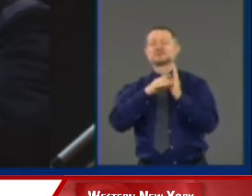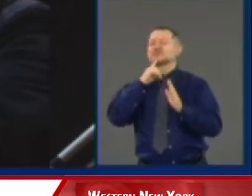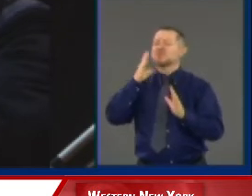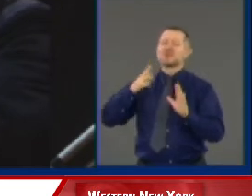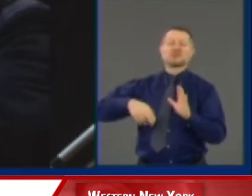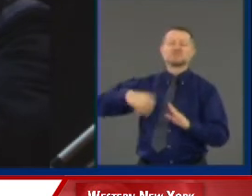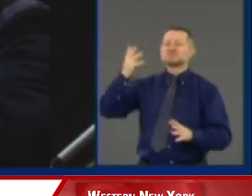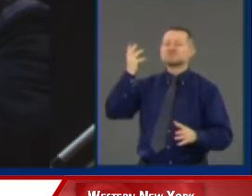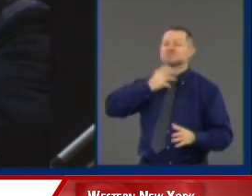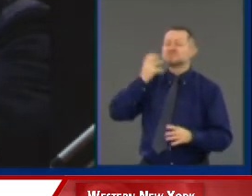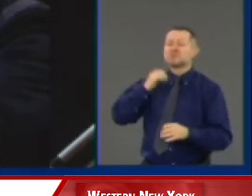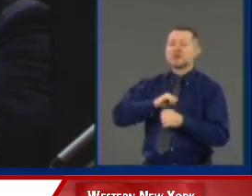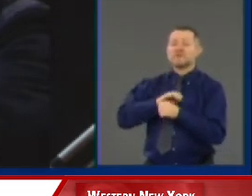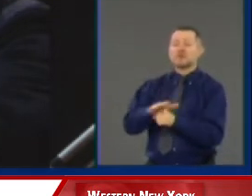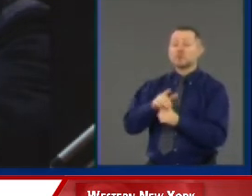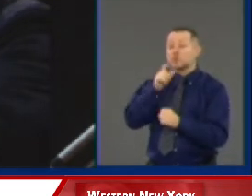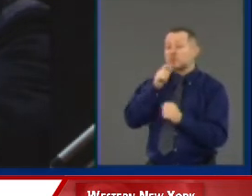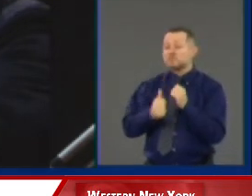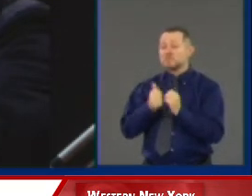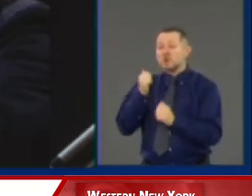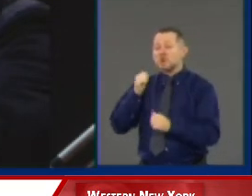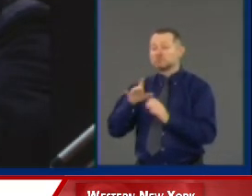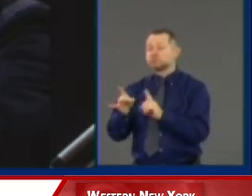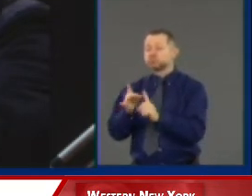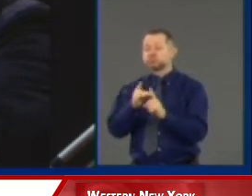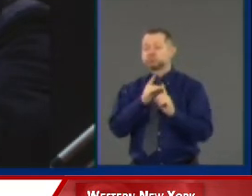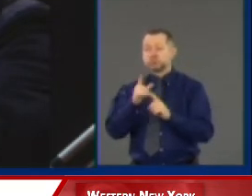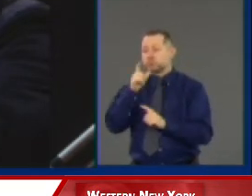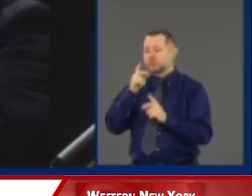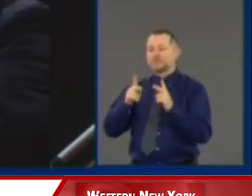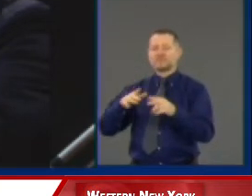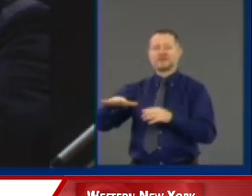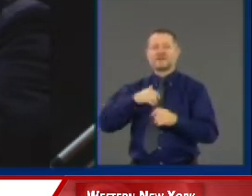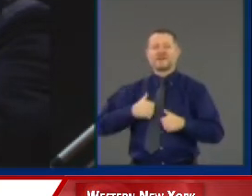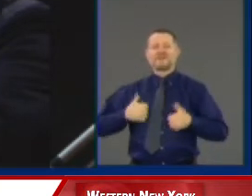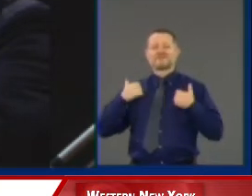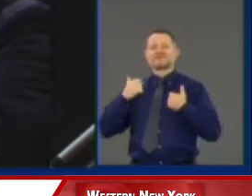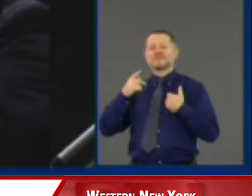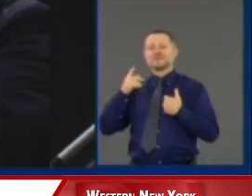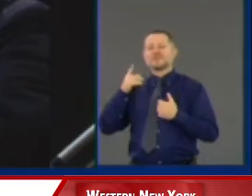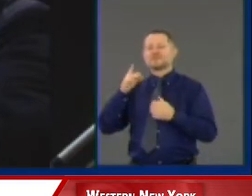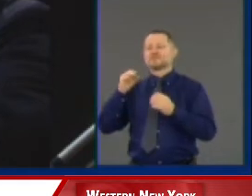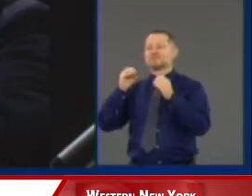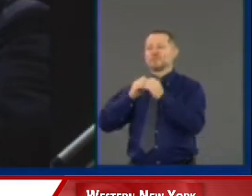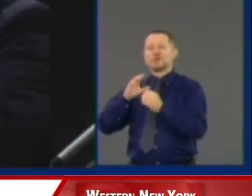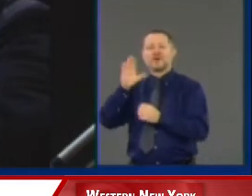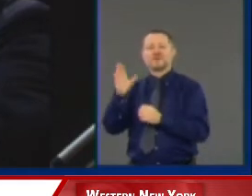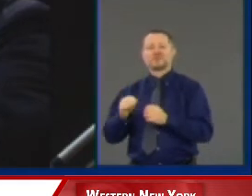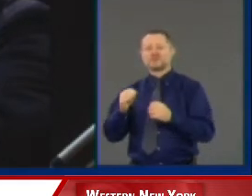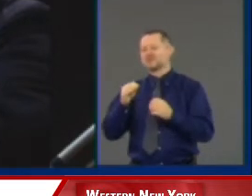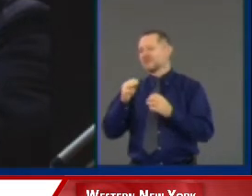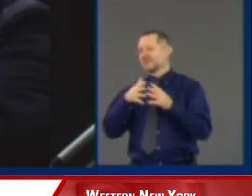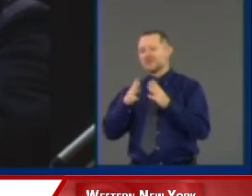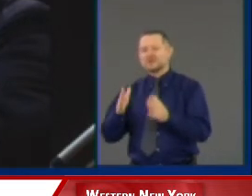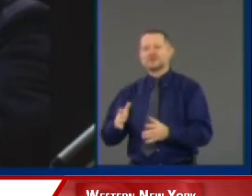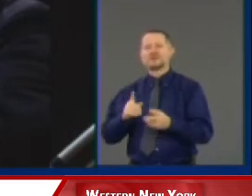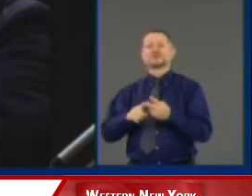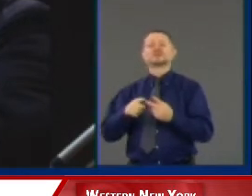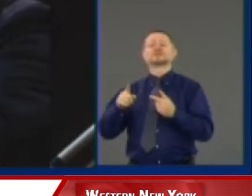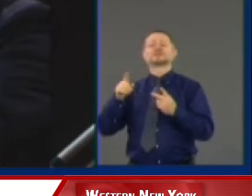infection rate nationwide. More African Americans infected. More African Americans dead